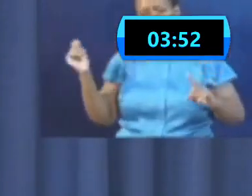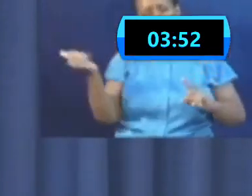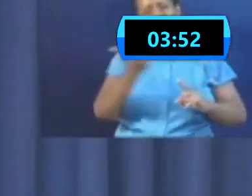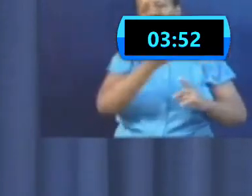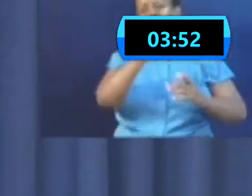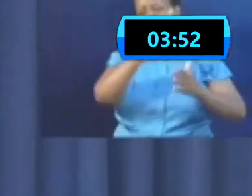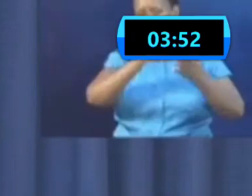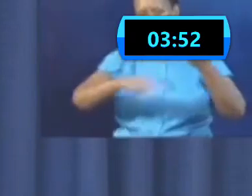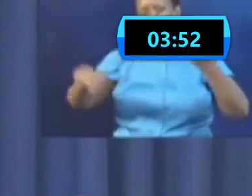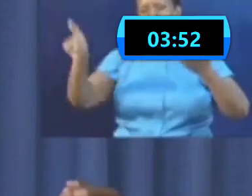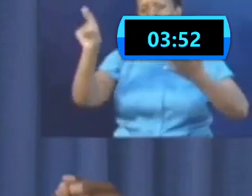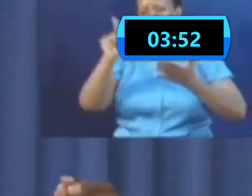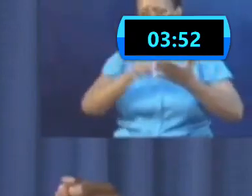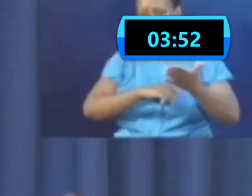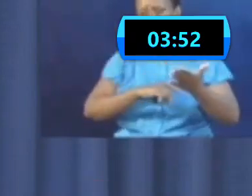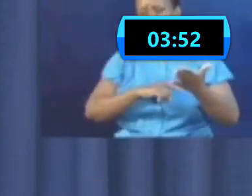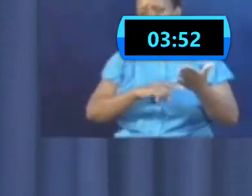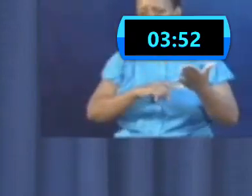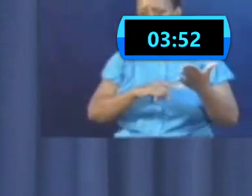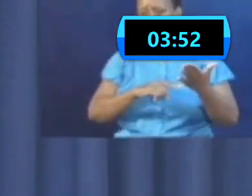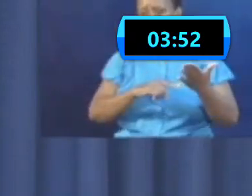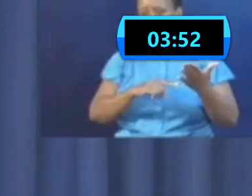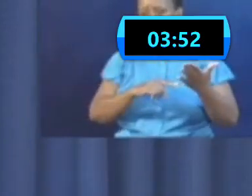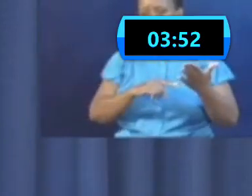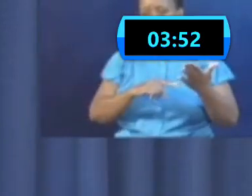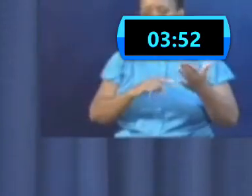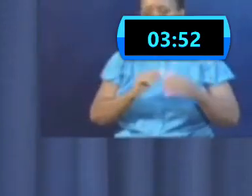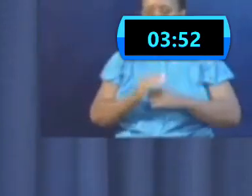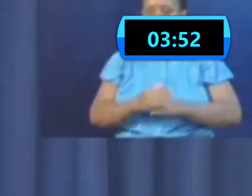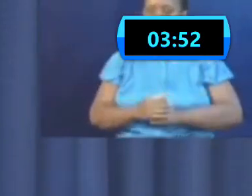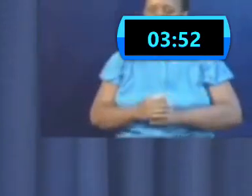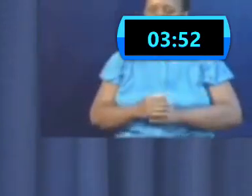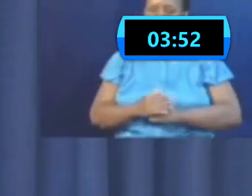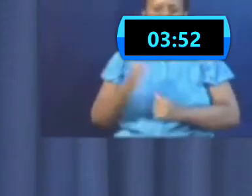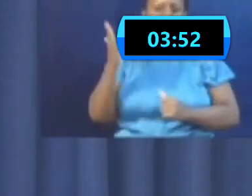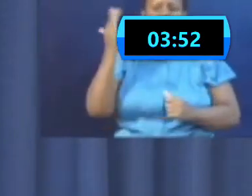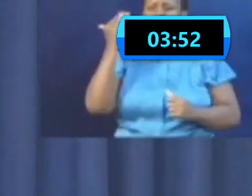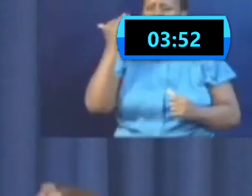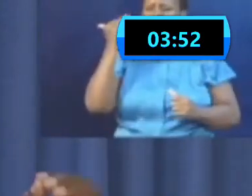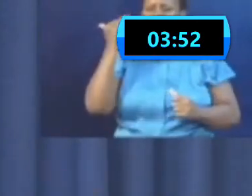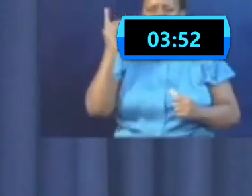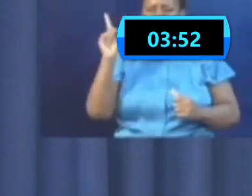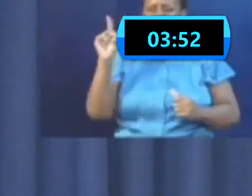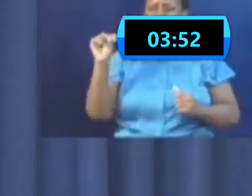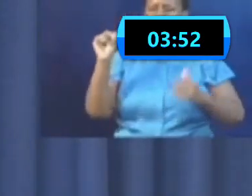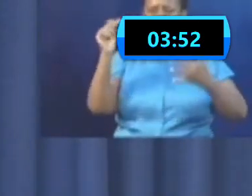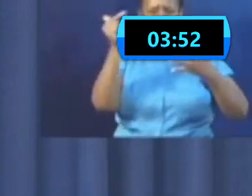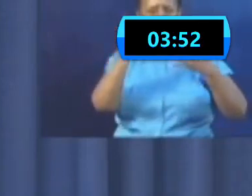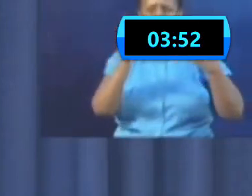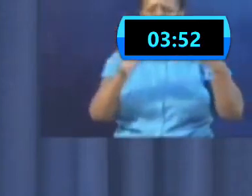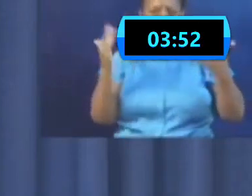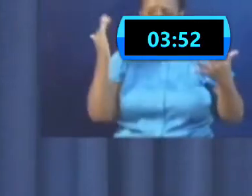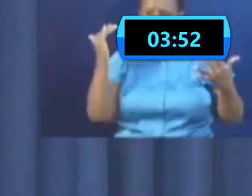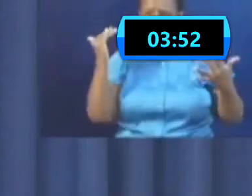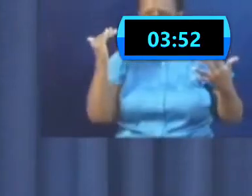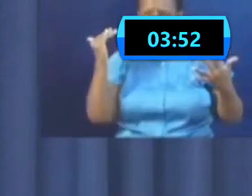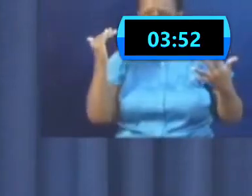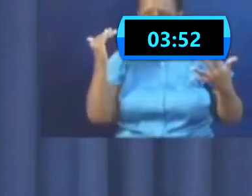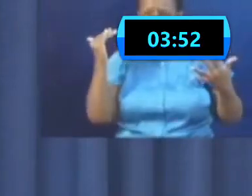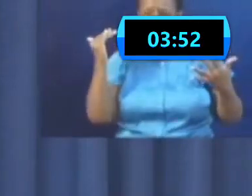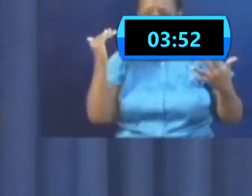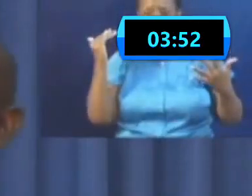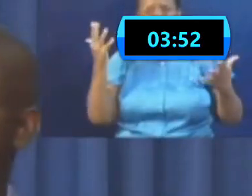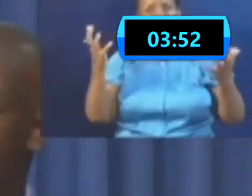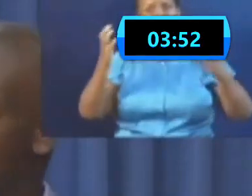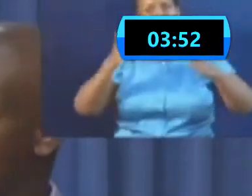understand this. What are we doing all of this for? We are doing all of this to prevent a